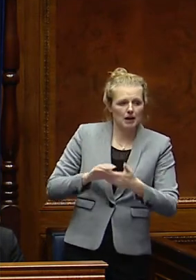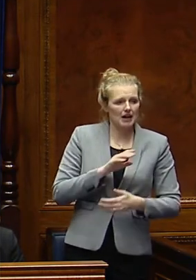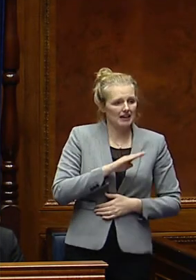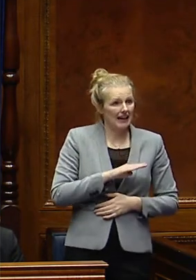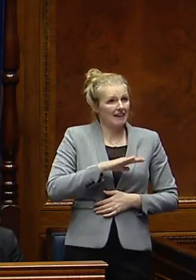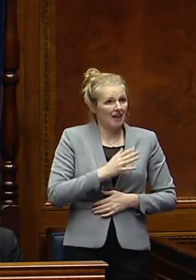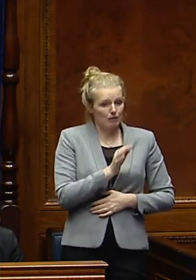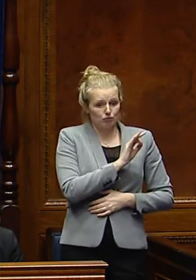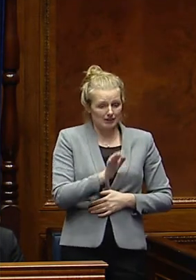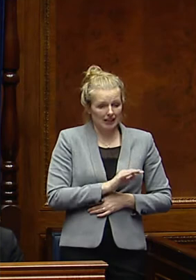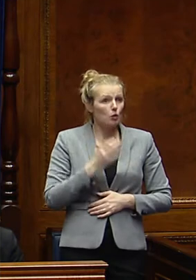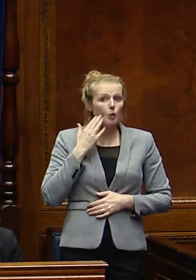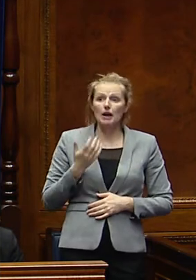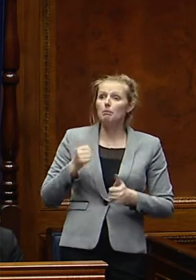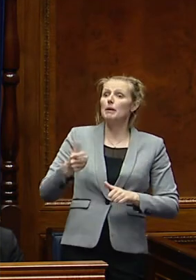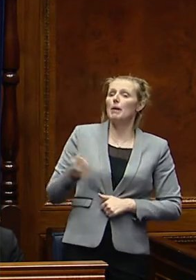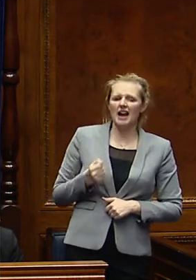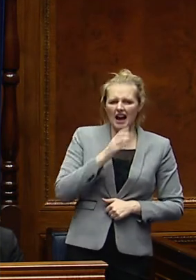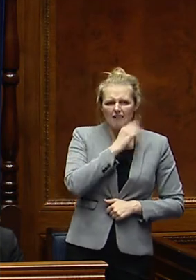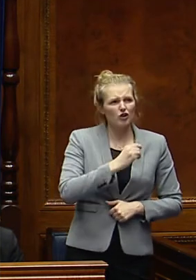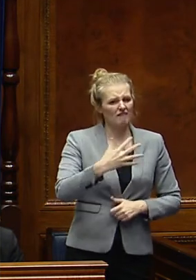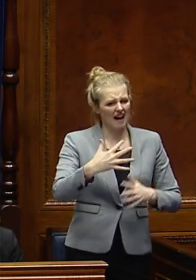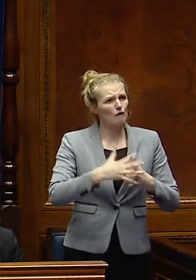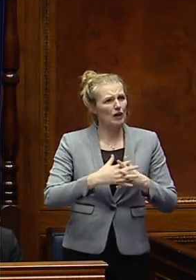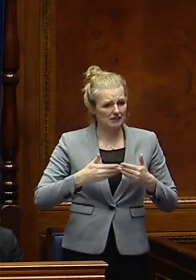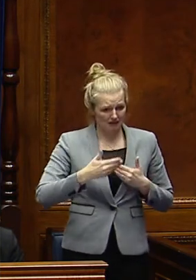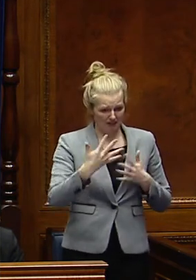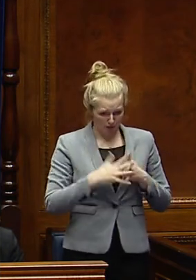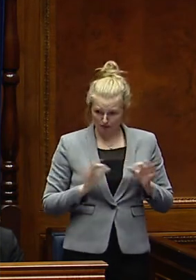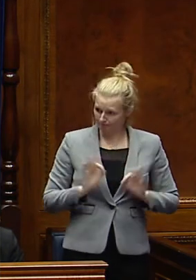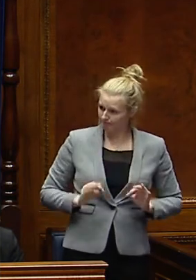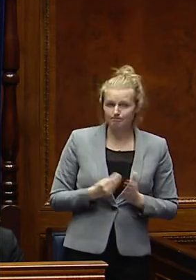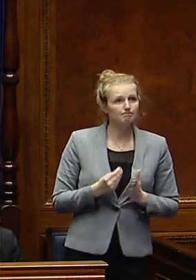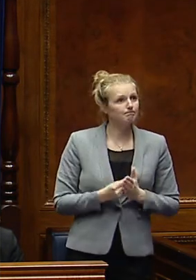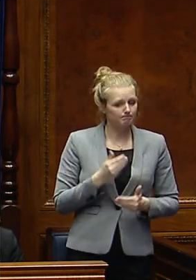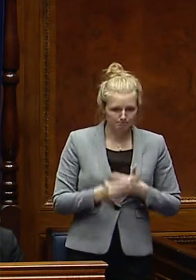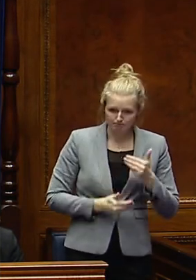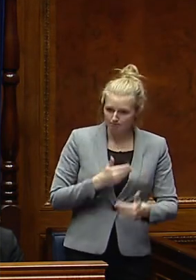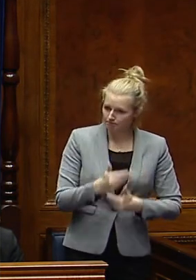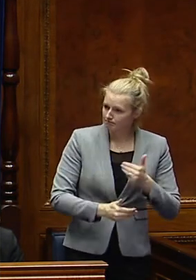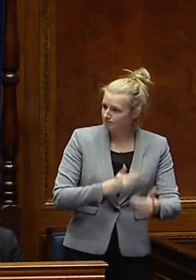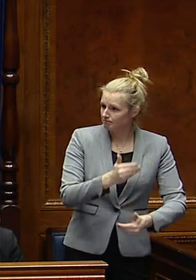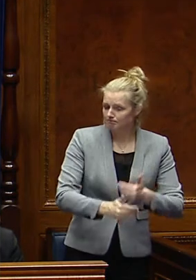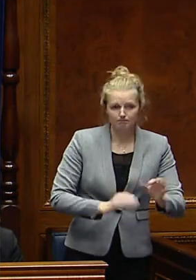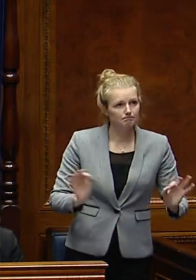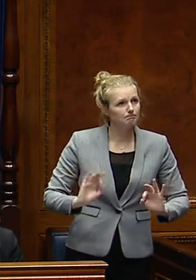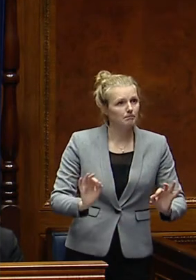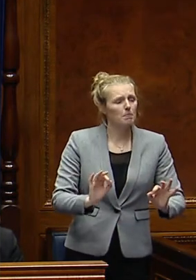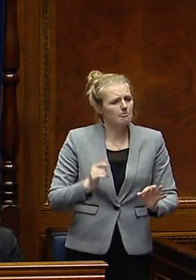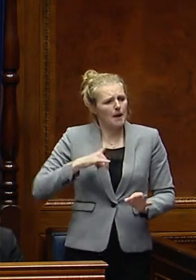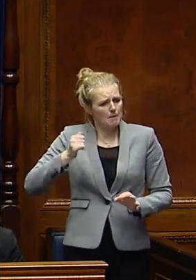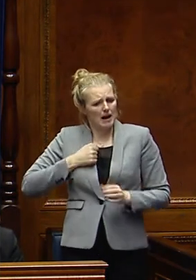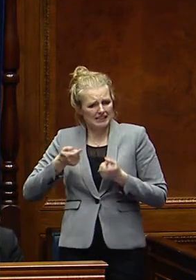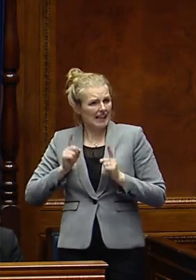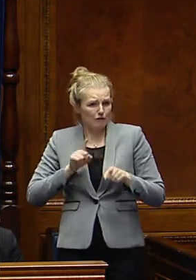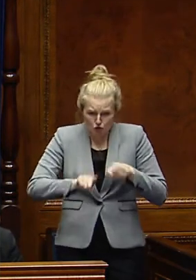paid at the end of the first five week period. And whilst I am pleased that my staff are able to make sure that most people get their first